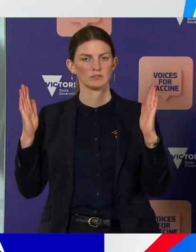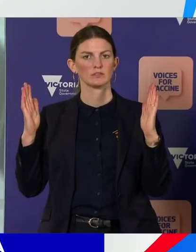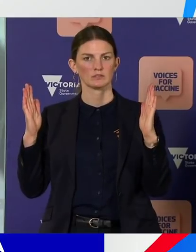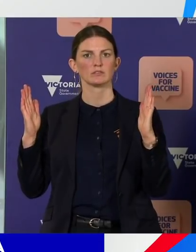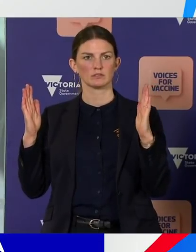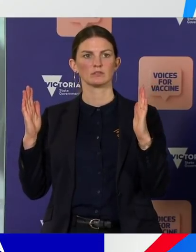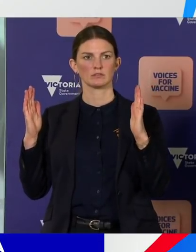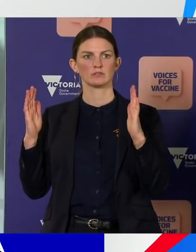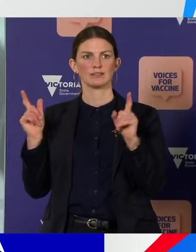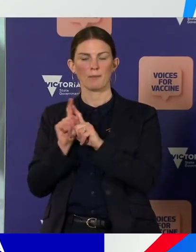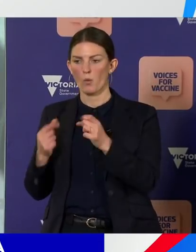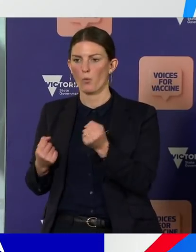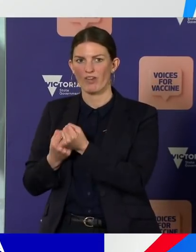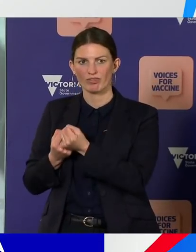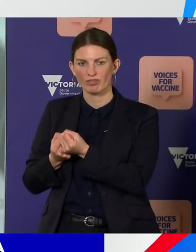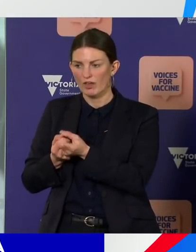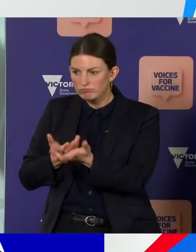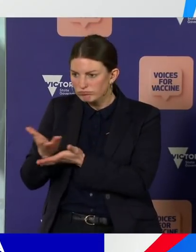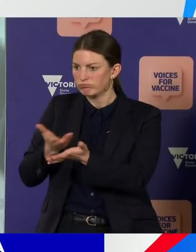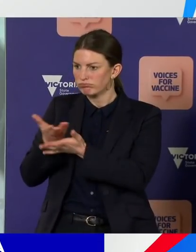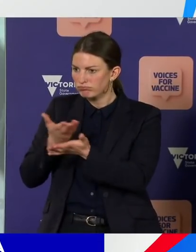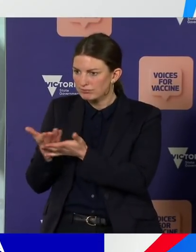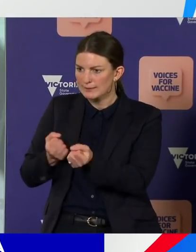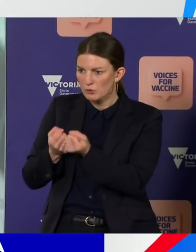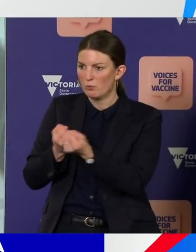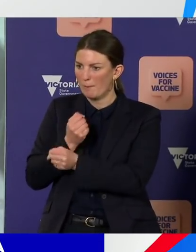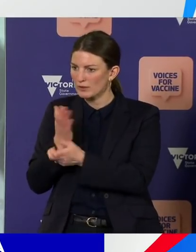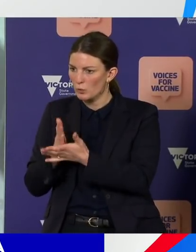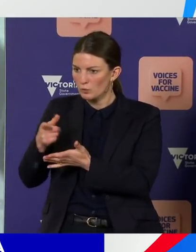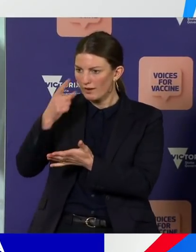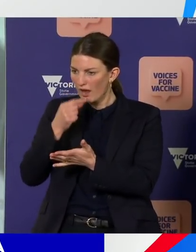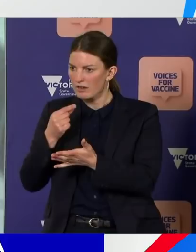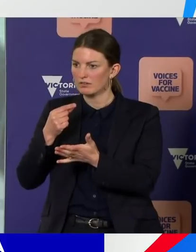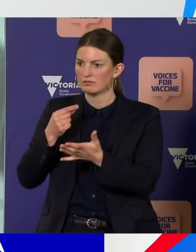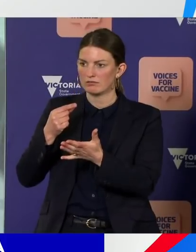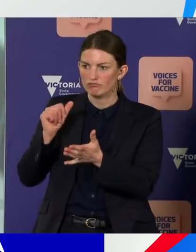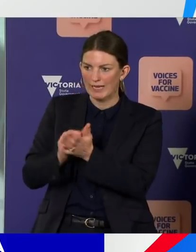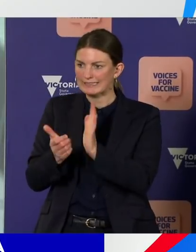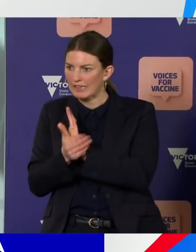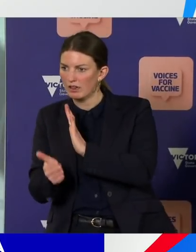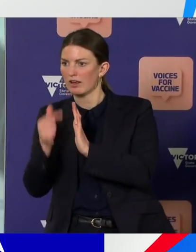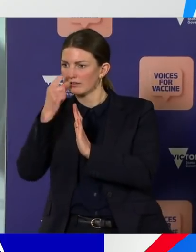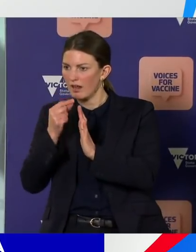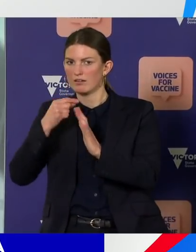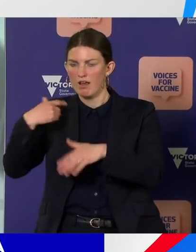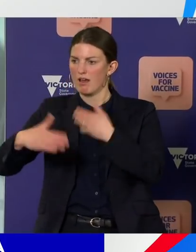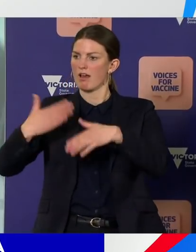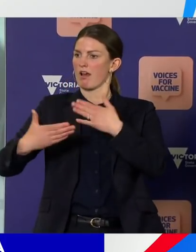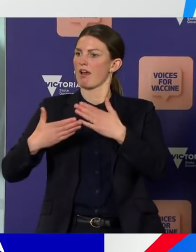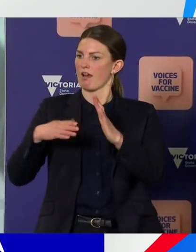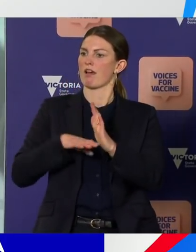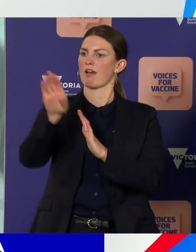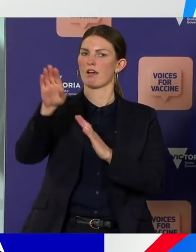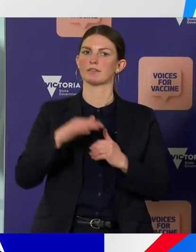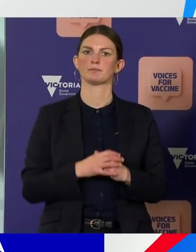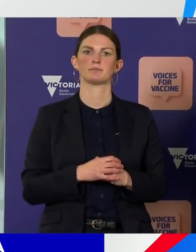people need to maintain their tenancy going forward as well. So these are initiatives that are very much targeted, in the